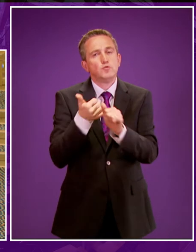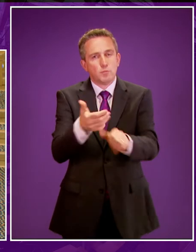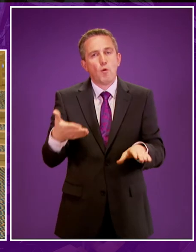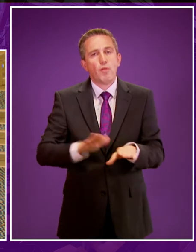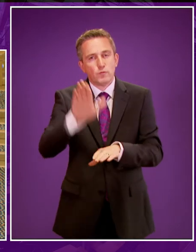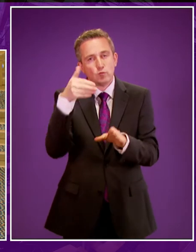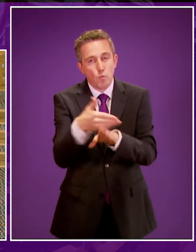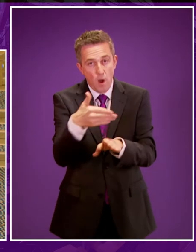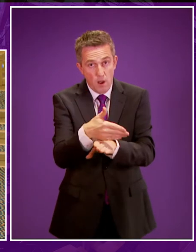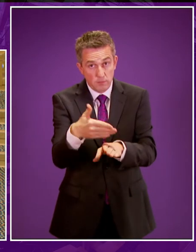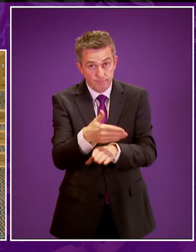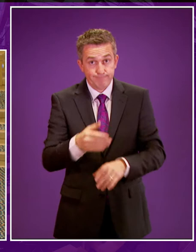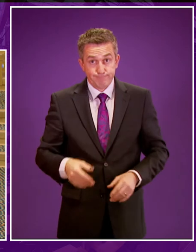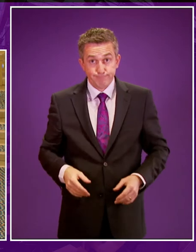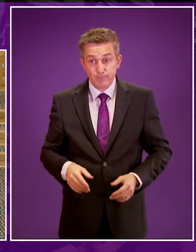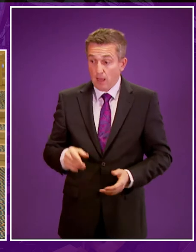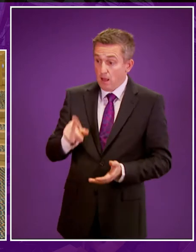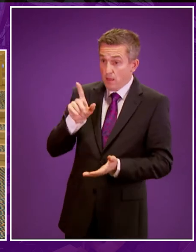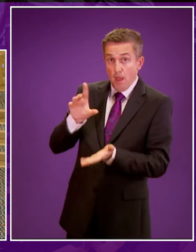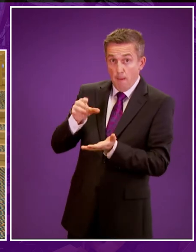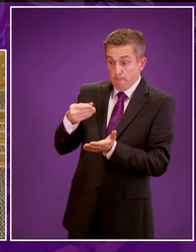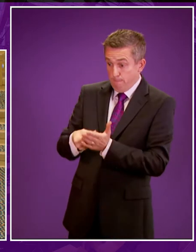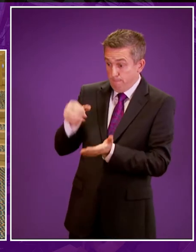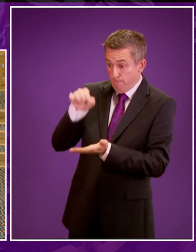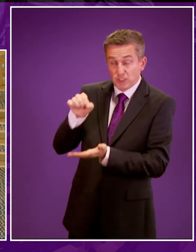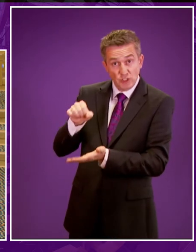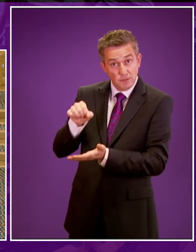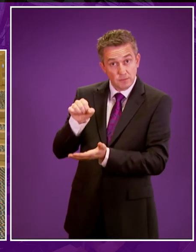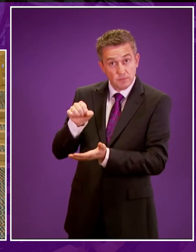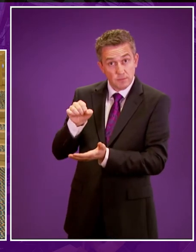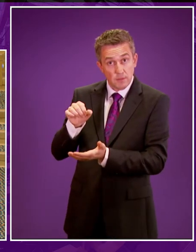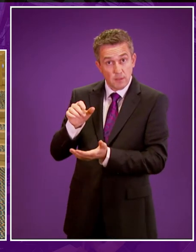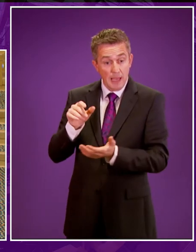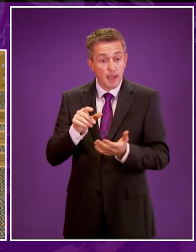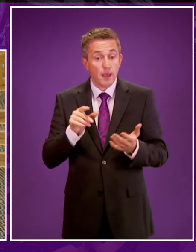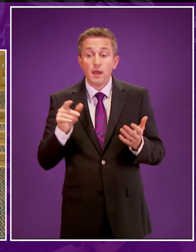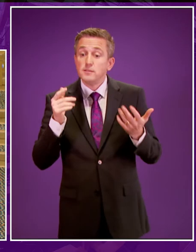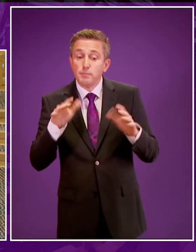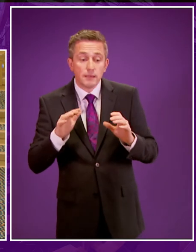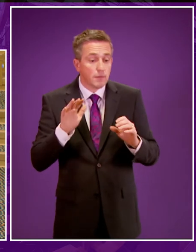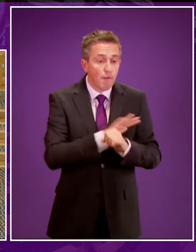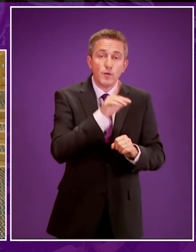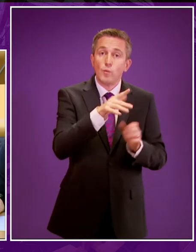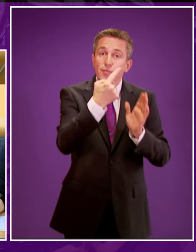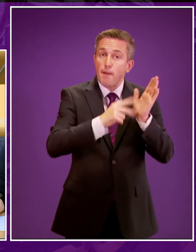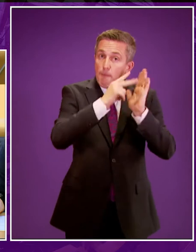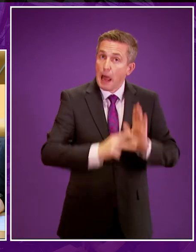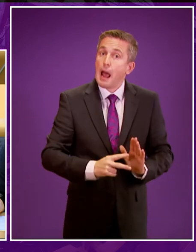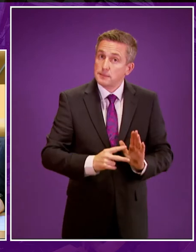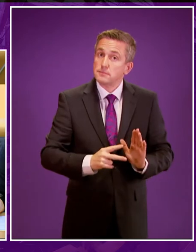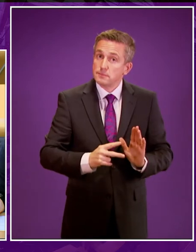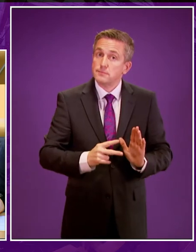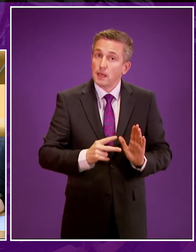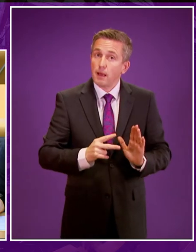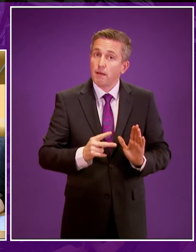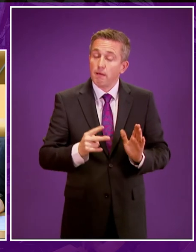doing. Similarly, in terms of budget, all of the actions which are contained within the plan are actions which we are fully taking